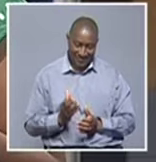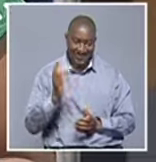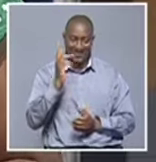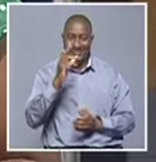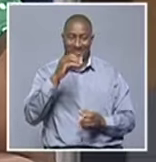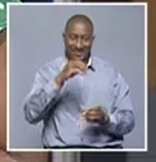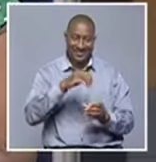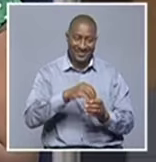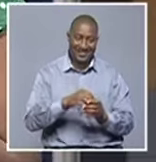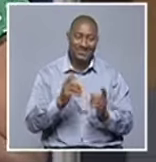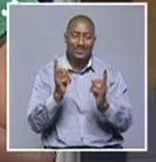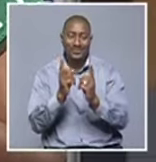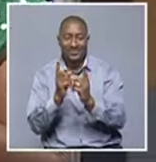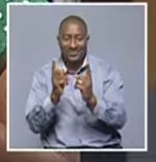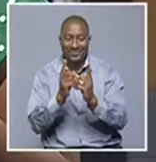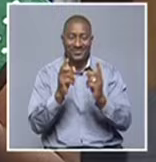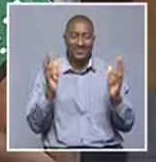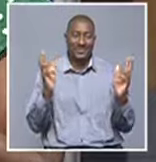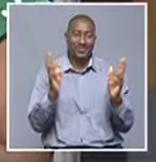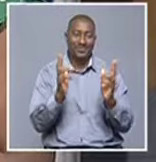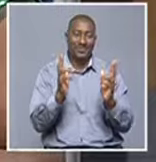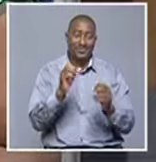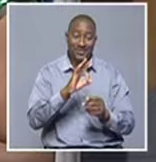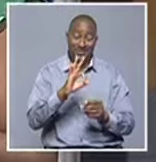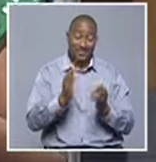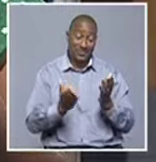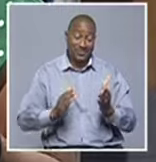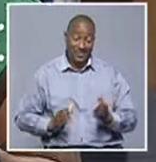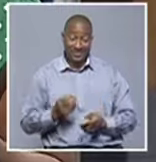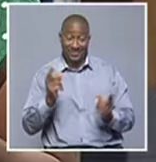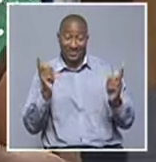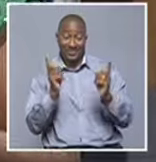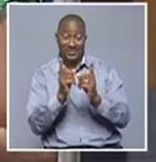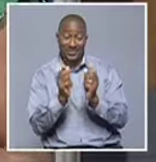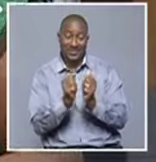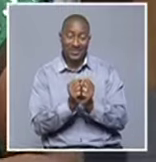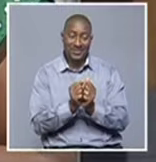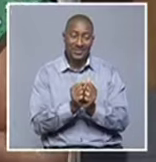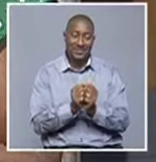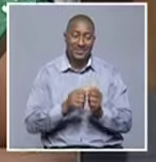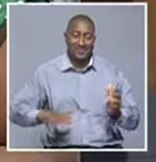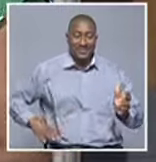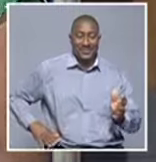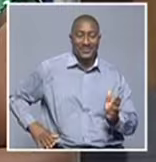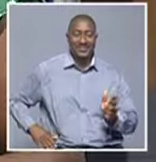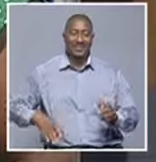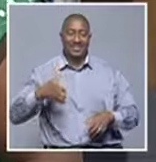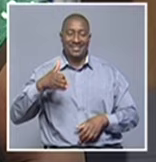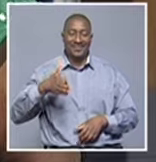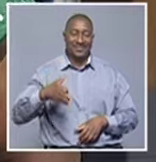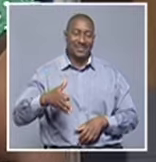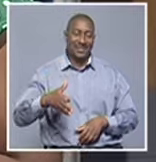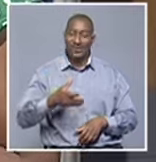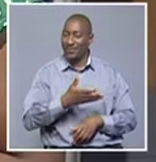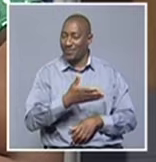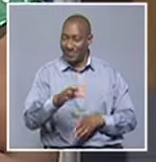the community so if you want to see the miss namibia miss world miss universe miss teen and namibia all of them are also going